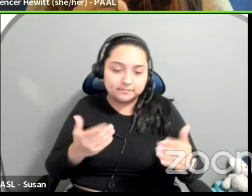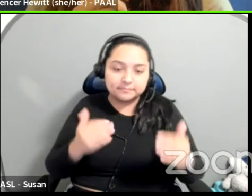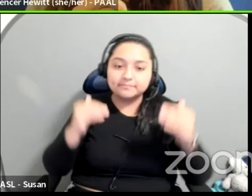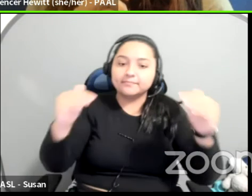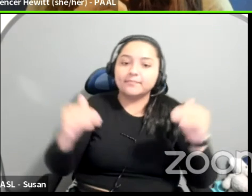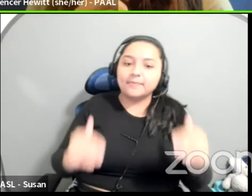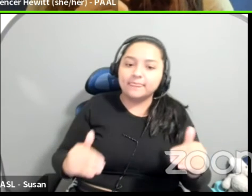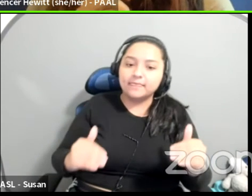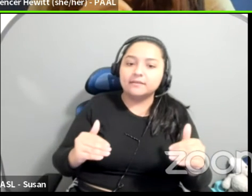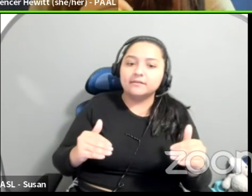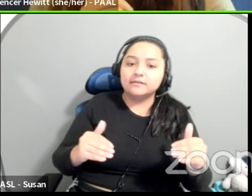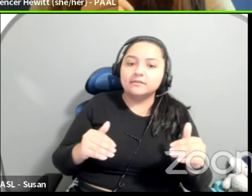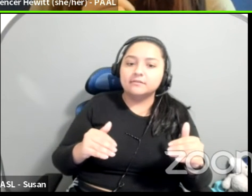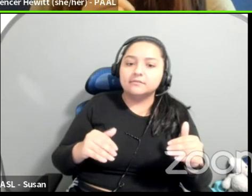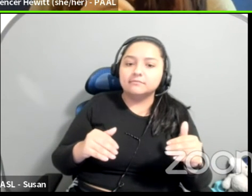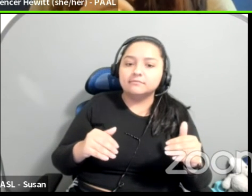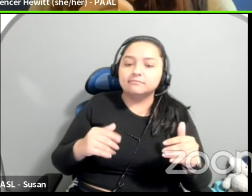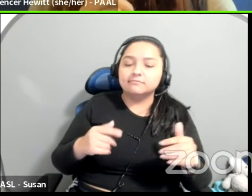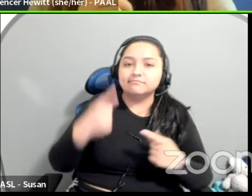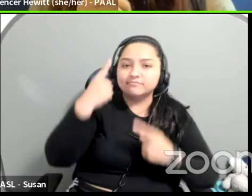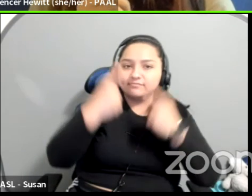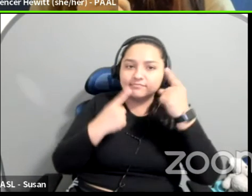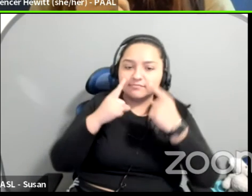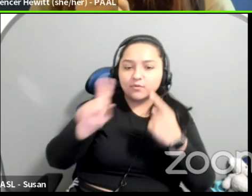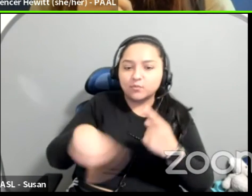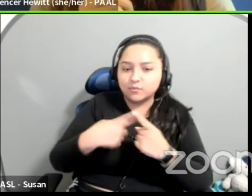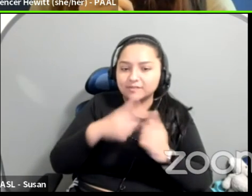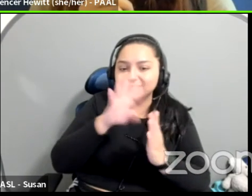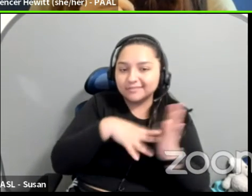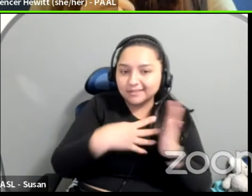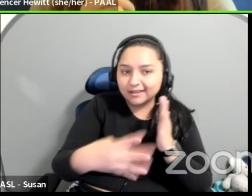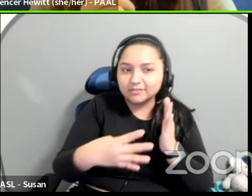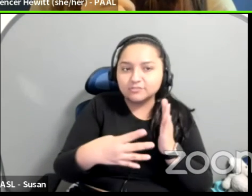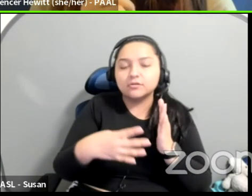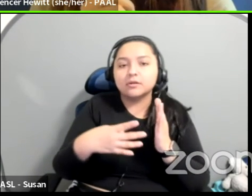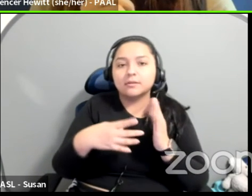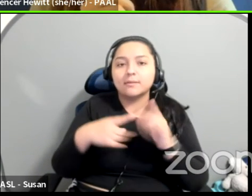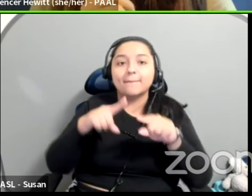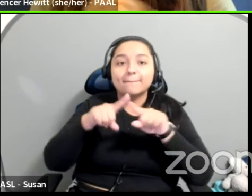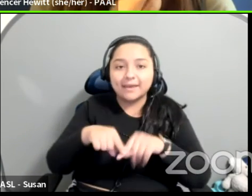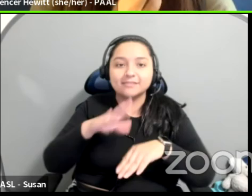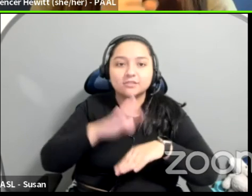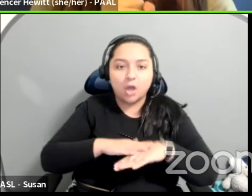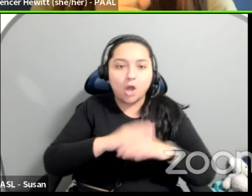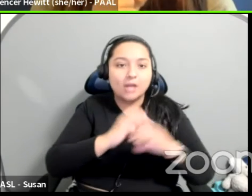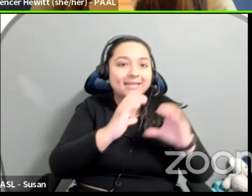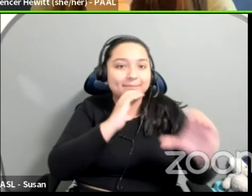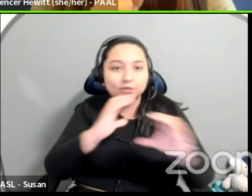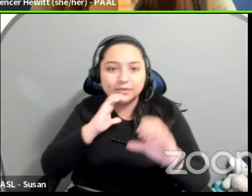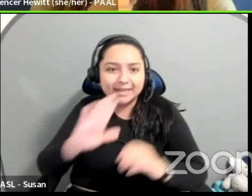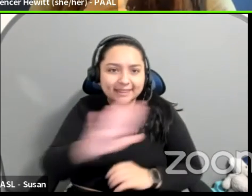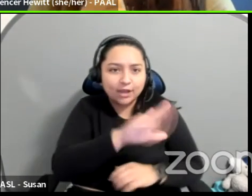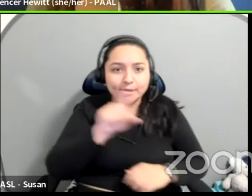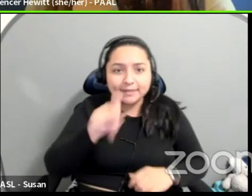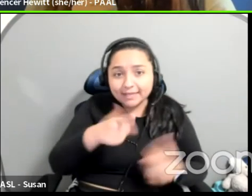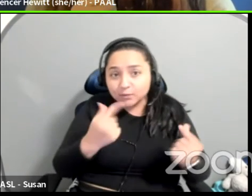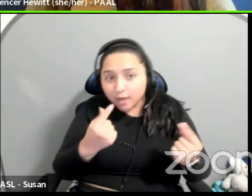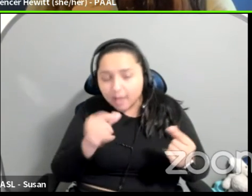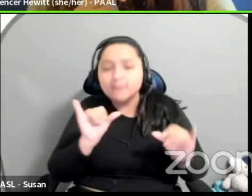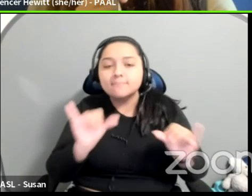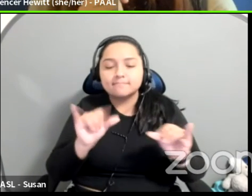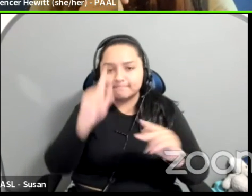sessions for our teaching artists and other freelancers who are caregivers based on actual communicated needs, not our assumptions. Ooh, I love that.